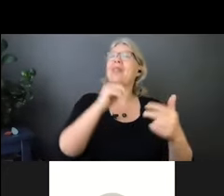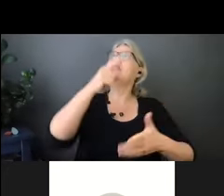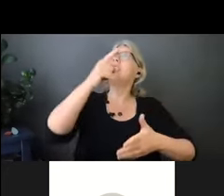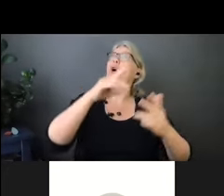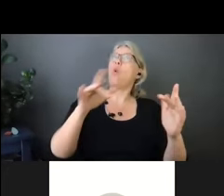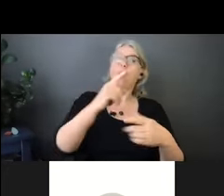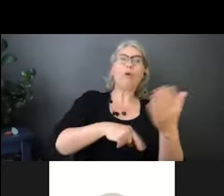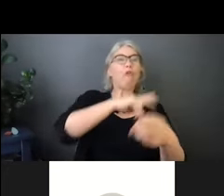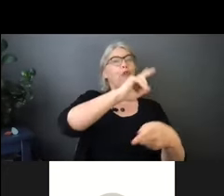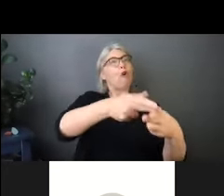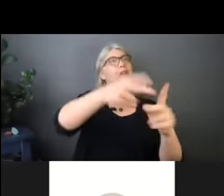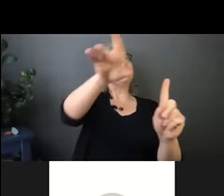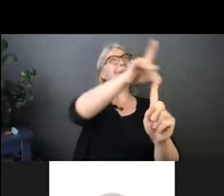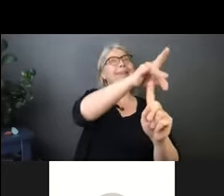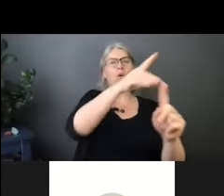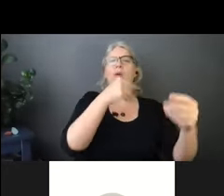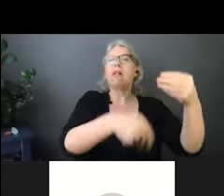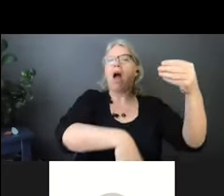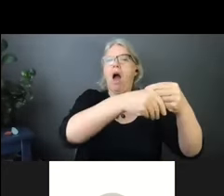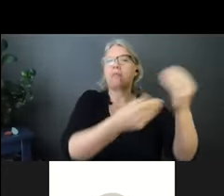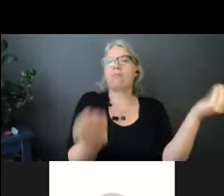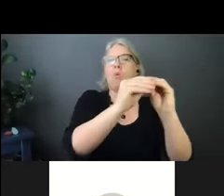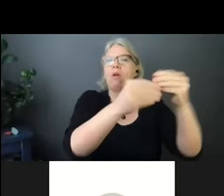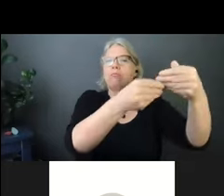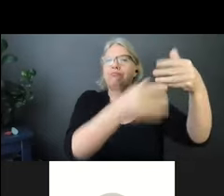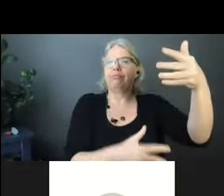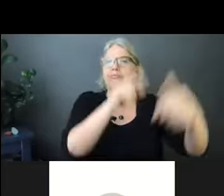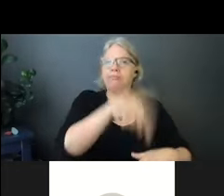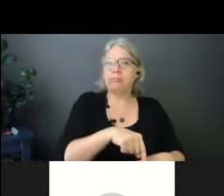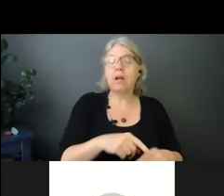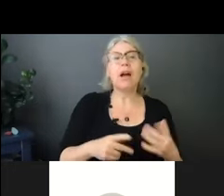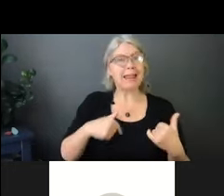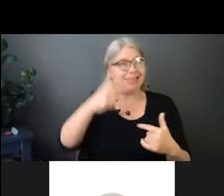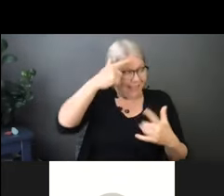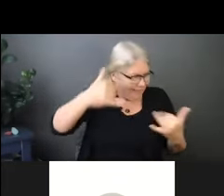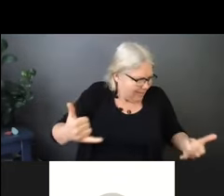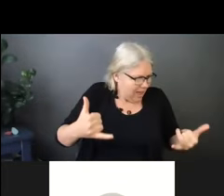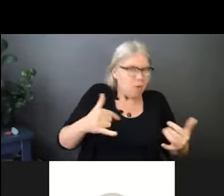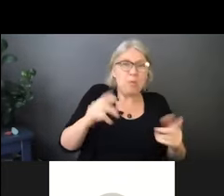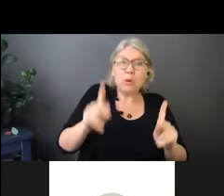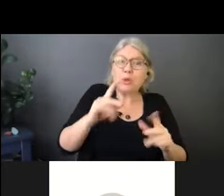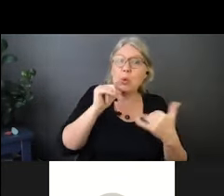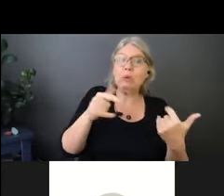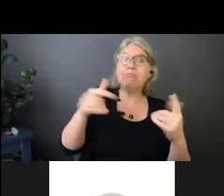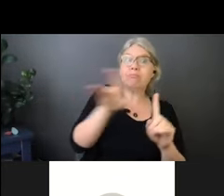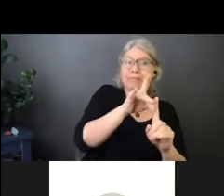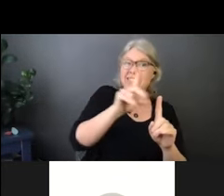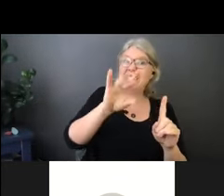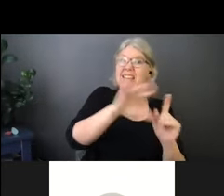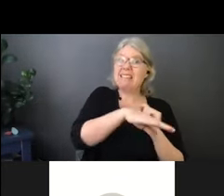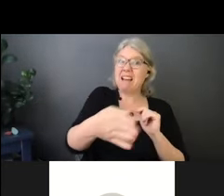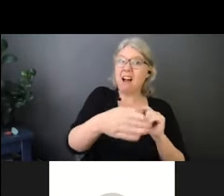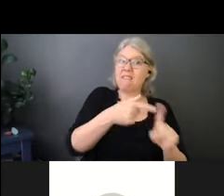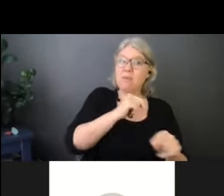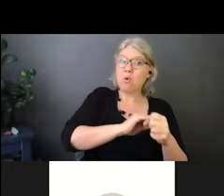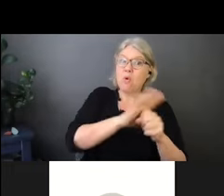susceptible host is going to change dramatically. I think the youngest person on record was nine years old who died from COVID